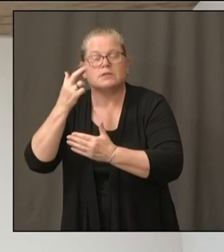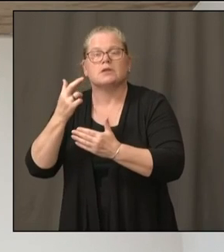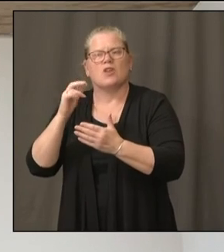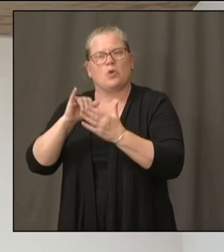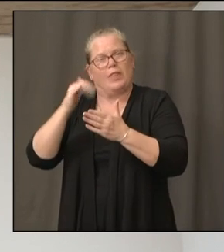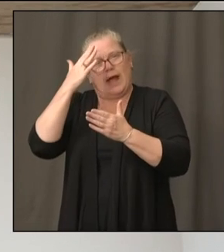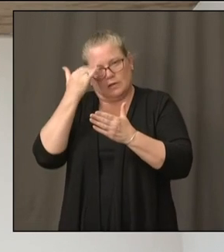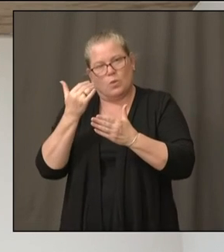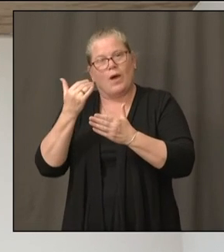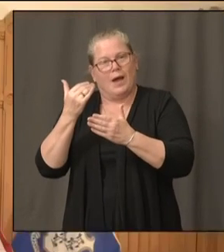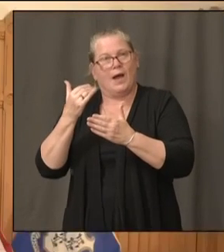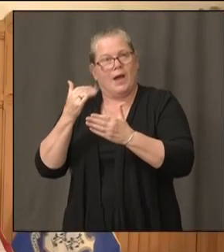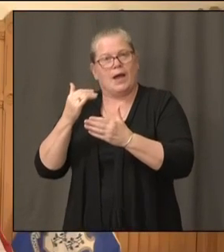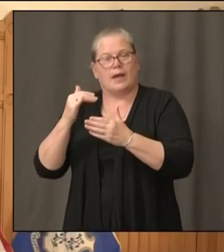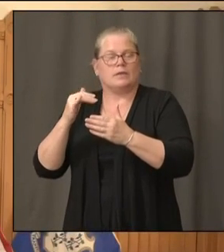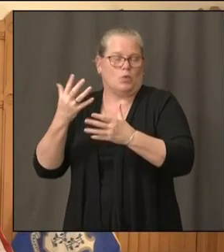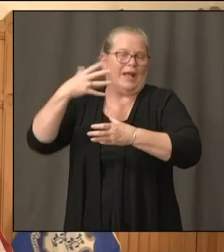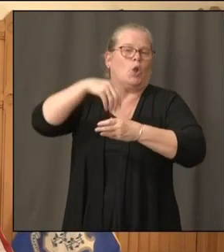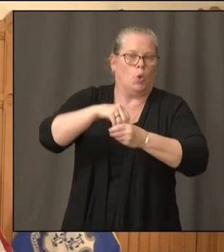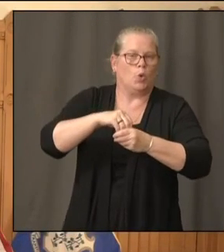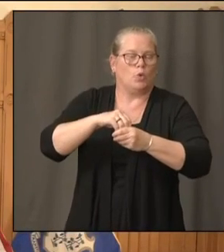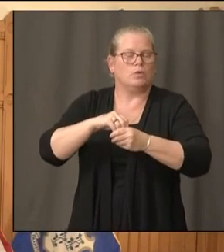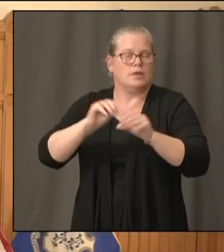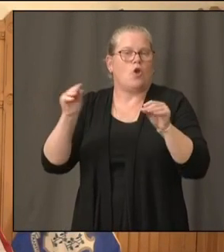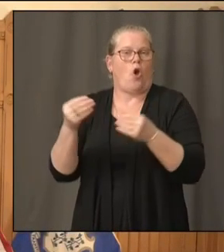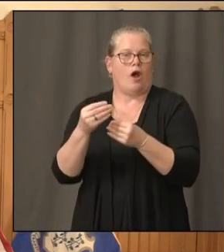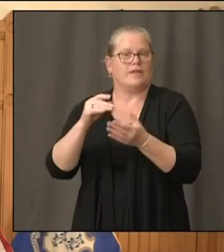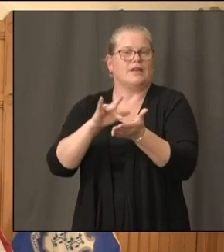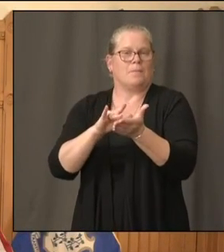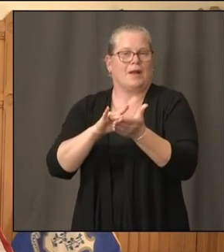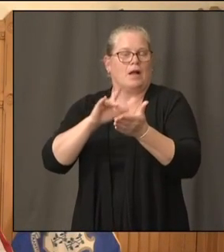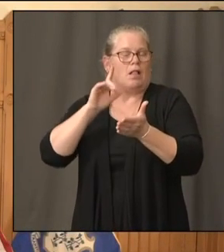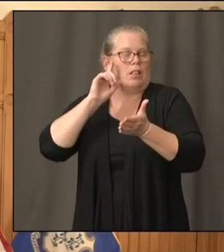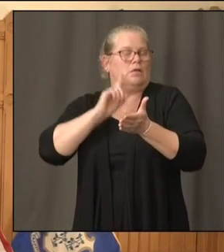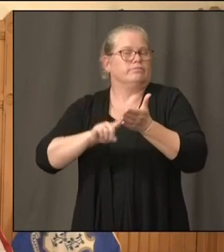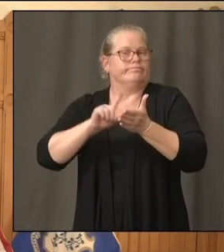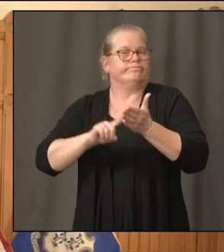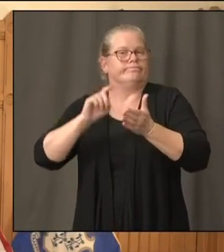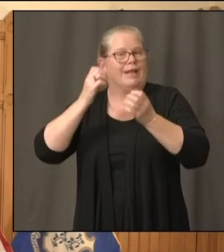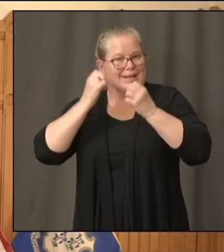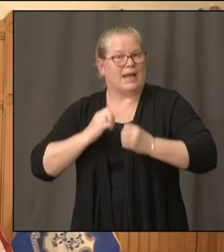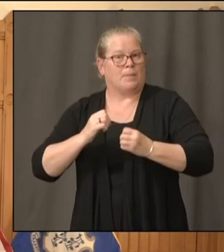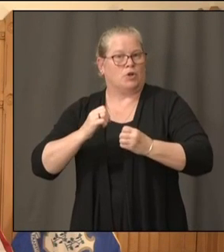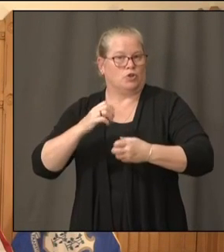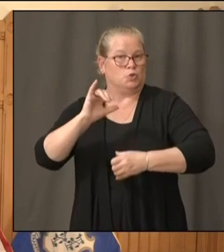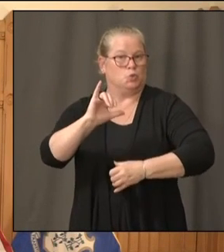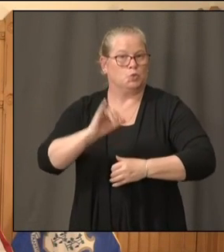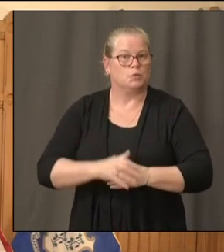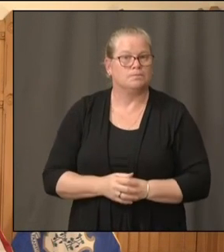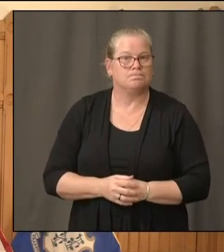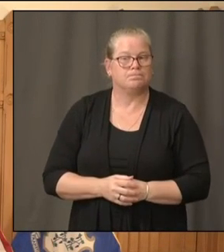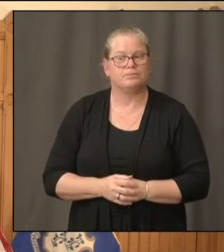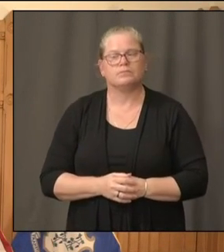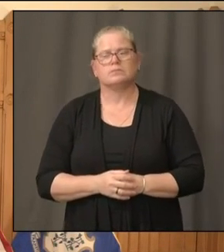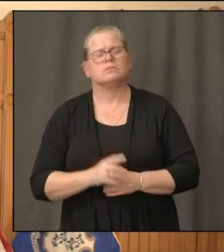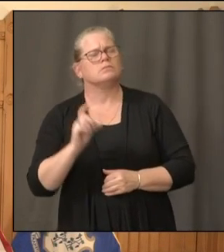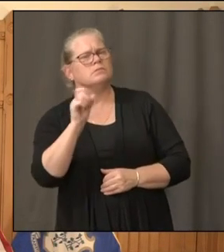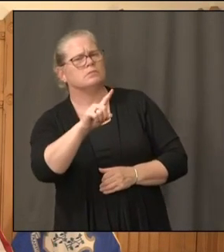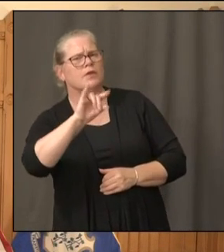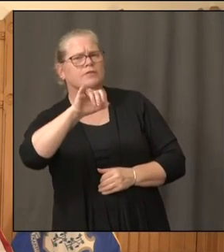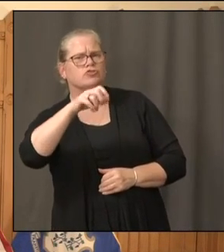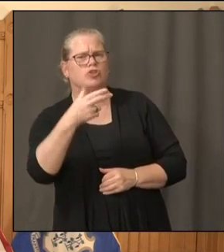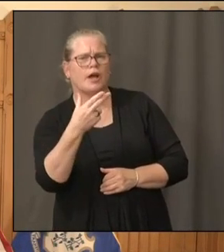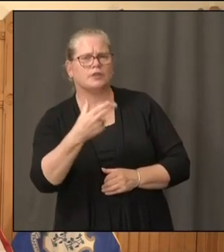Thank you. I believe this might be a question for Josh. CVS says it stopped doing rapid